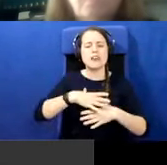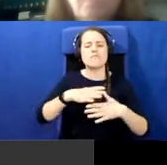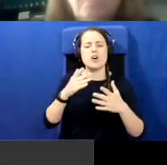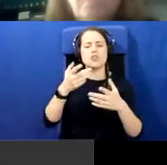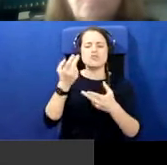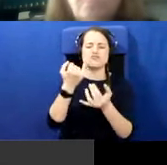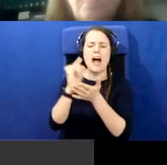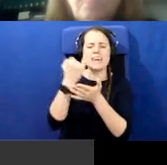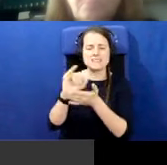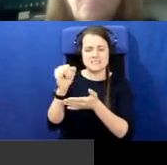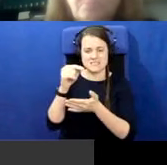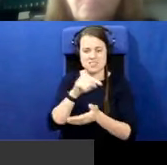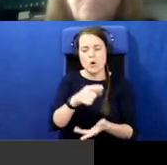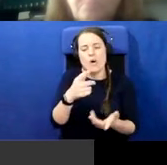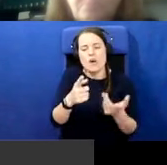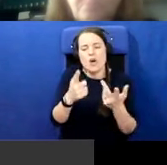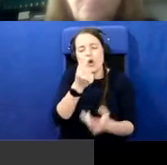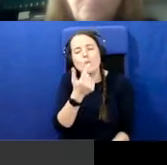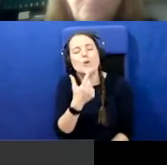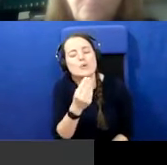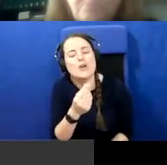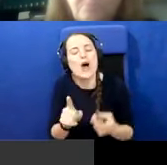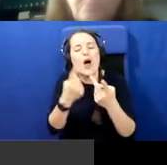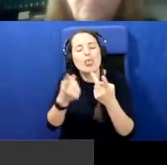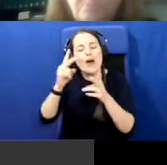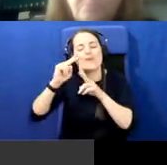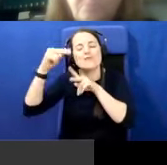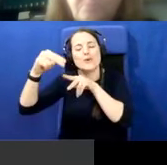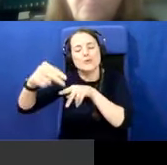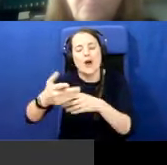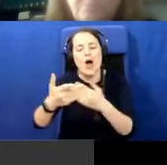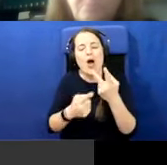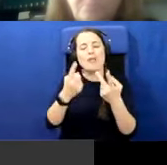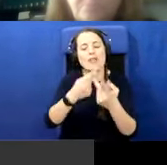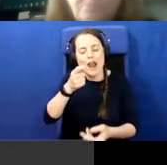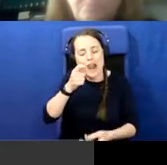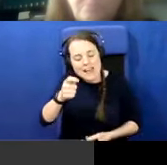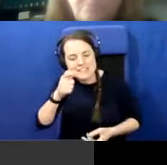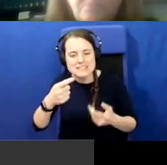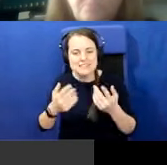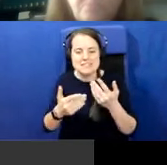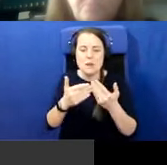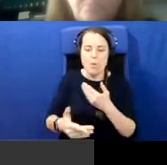lenses through which we can explore it, which are more common to both of the main communities.